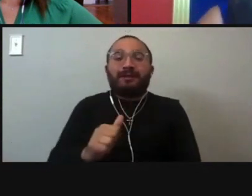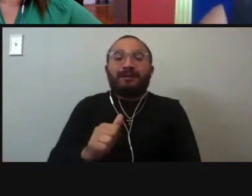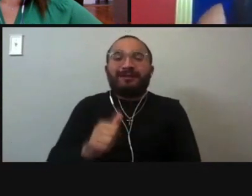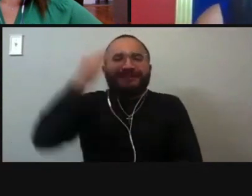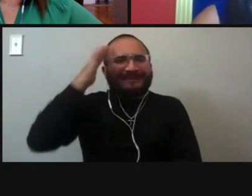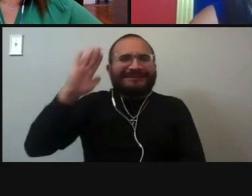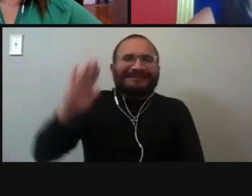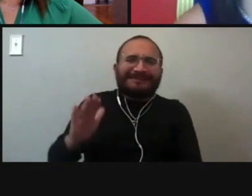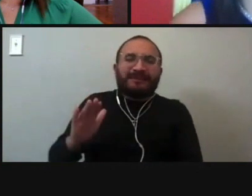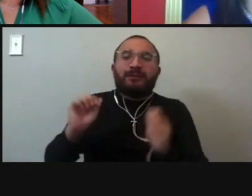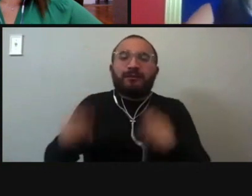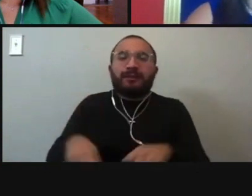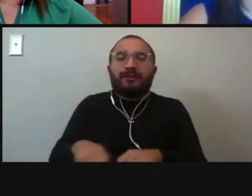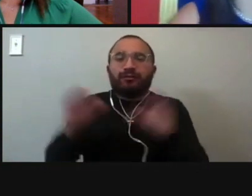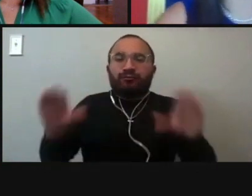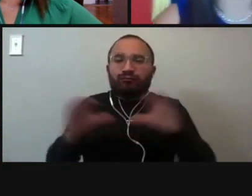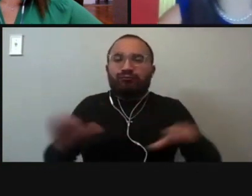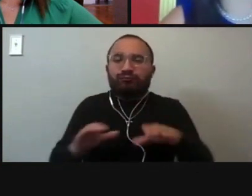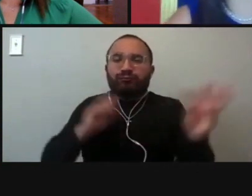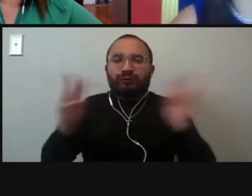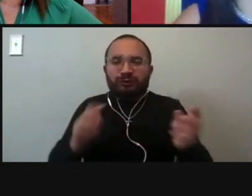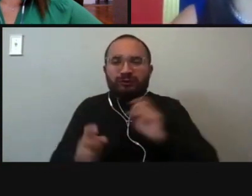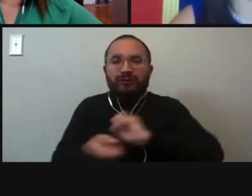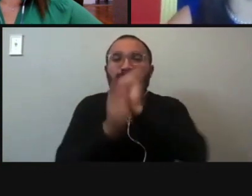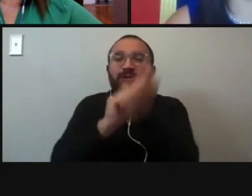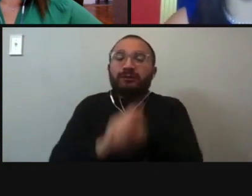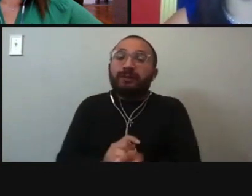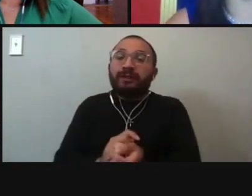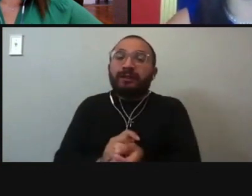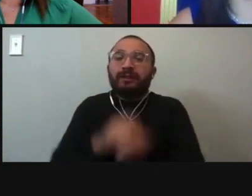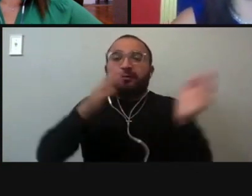change, but I know we can do something about air quality. Um,